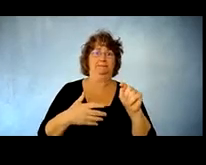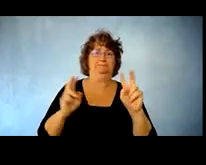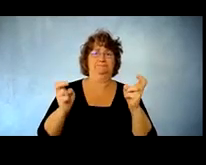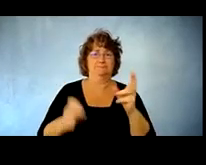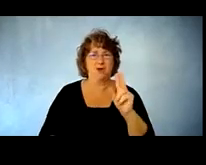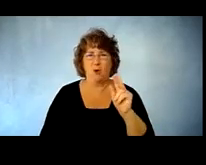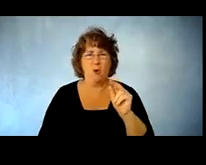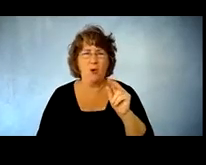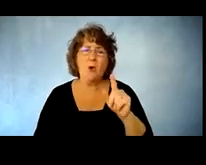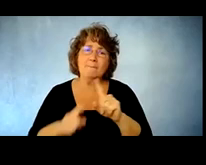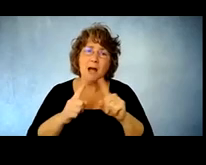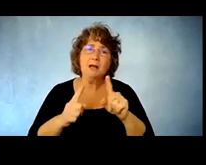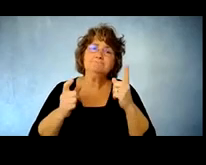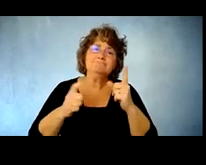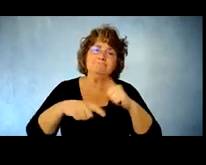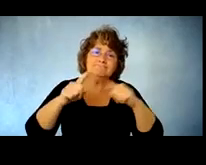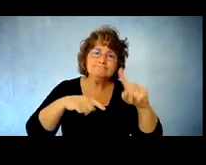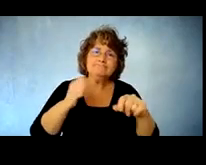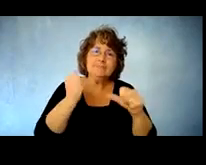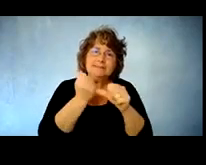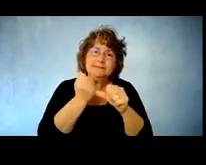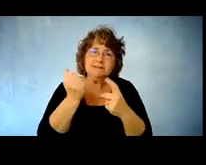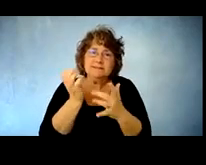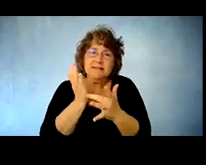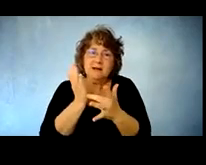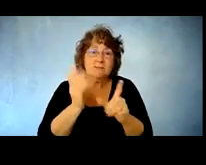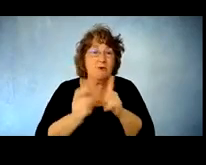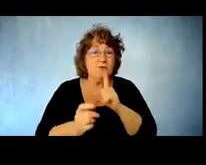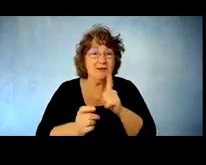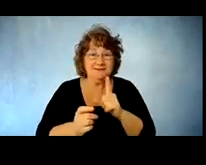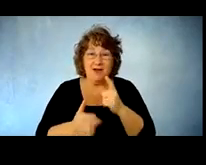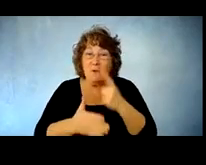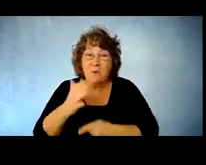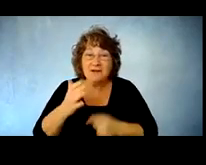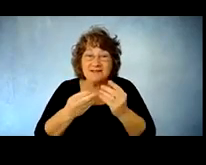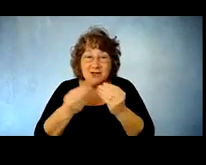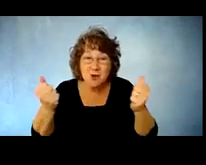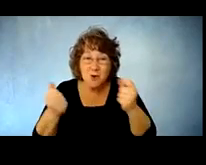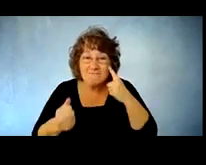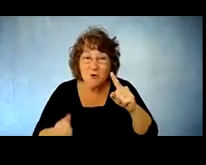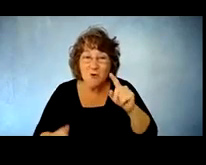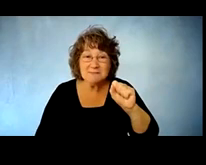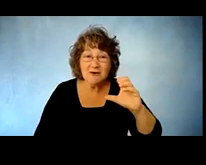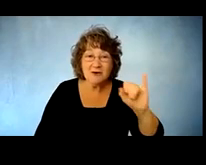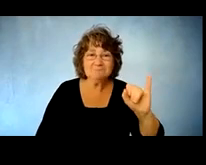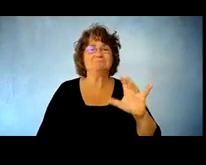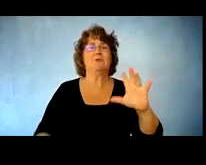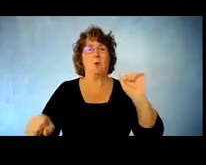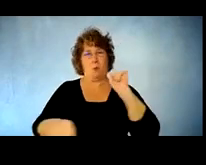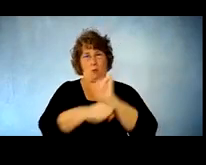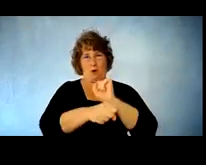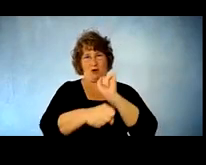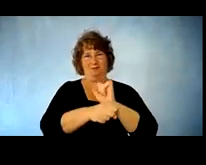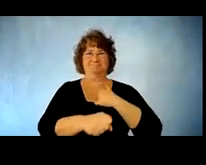with people uh work is the cure for spinal cord injury because if you are what is it uh